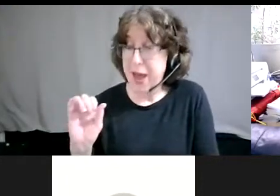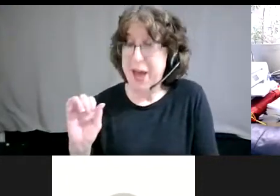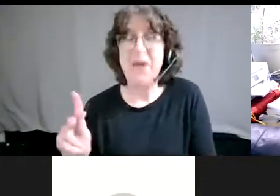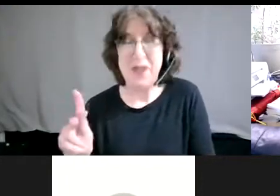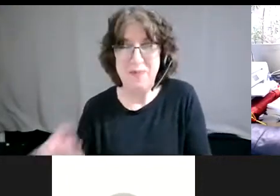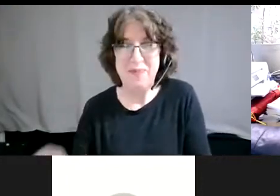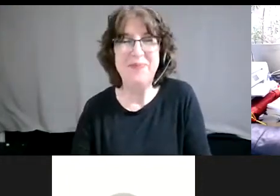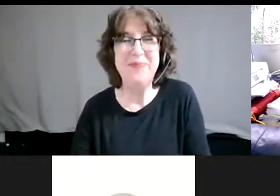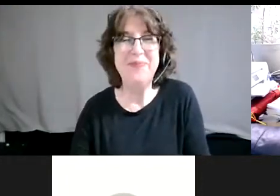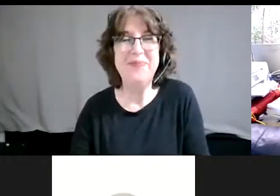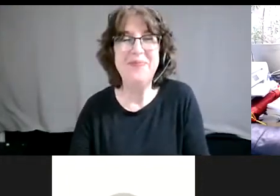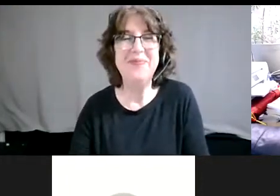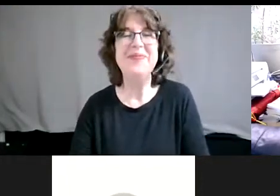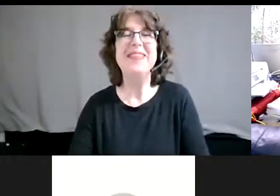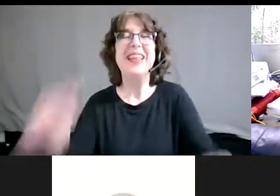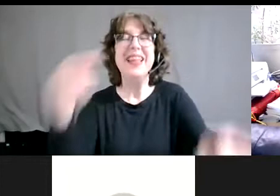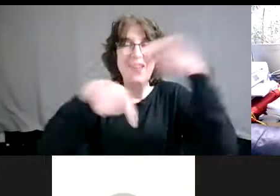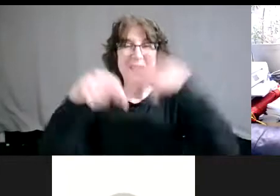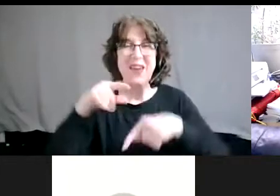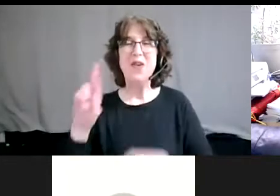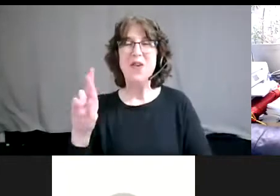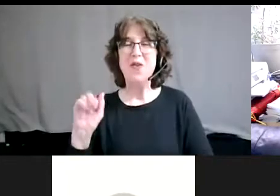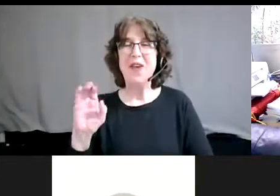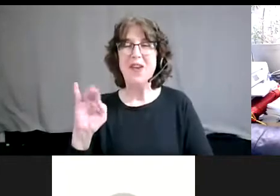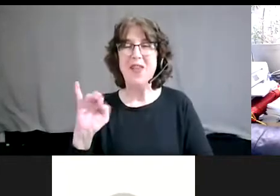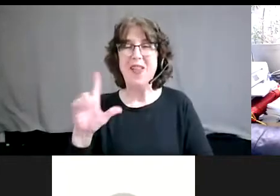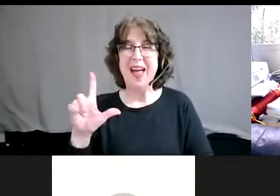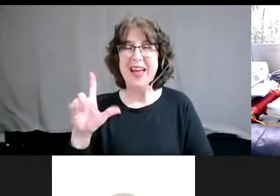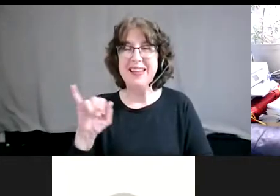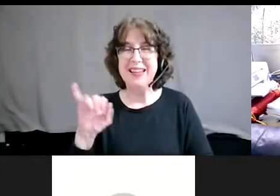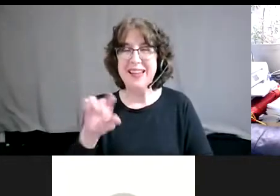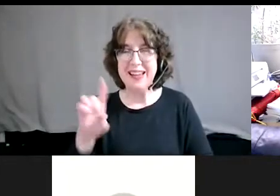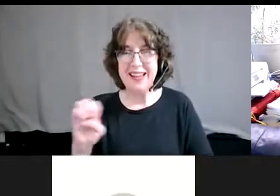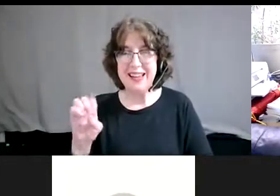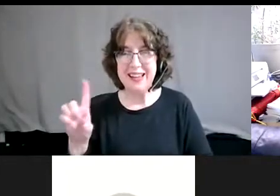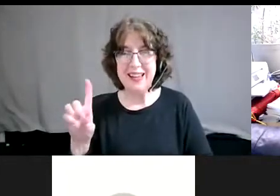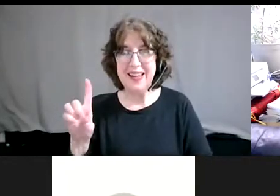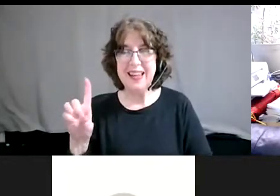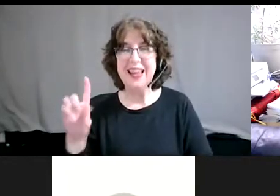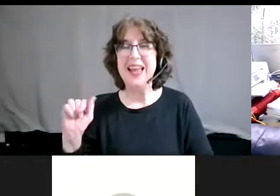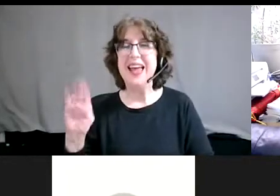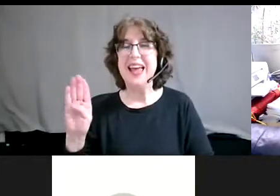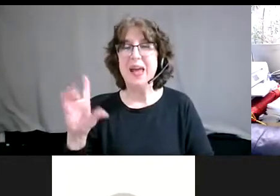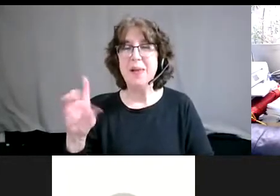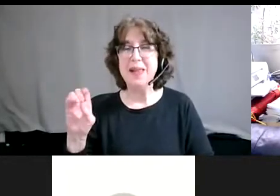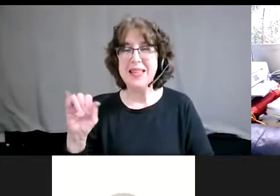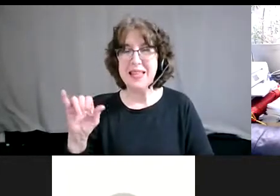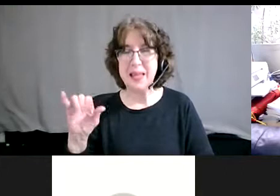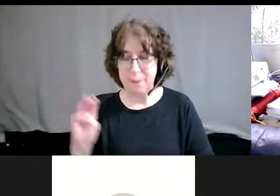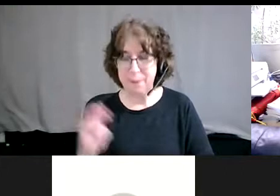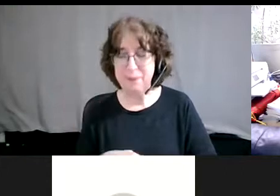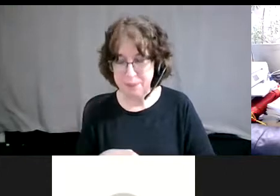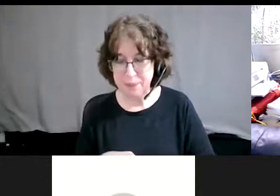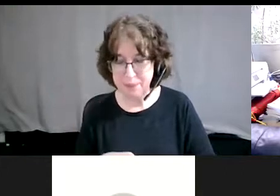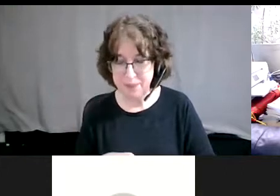bringing it back to racialized ableism. Here's another compounding impact. So masking or